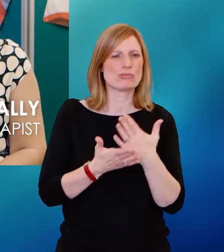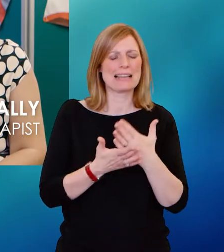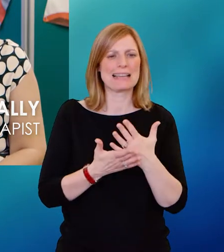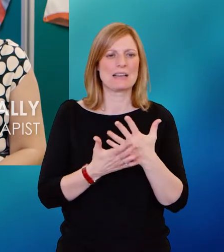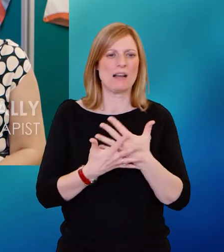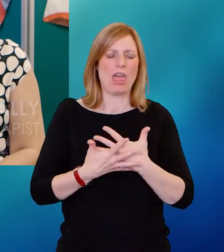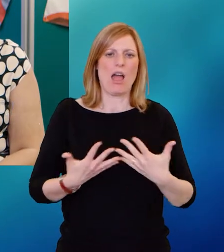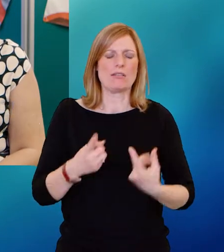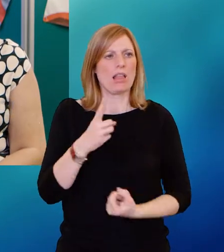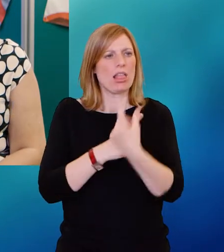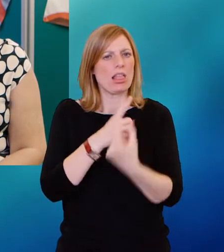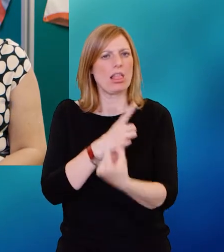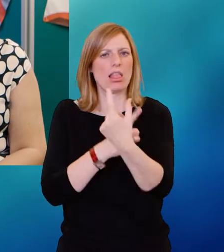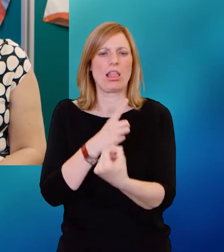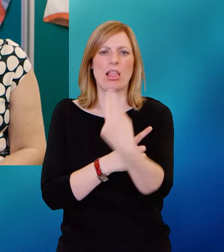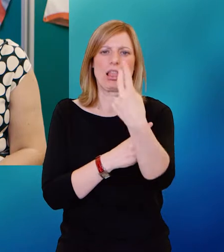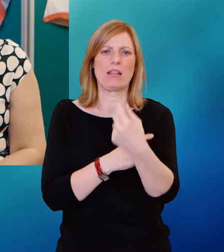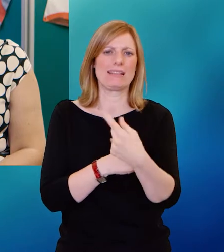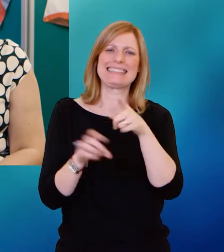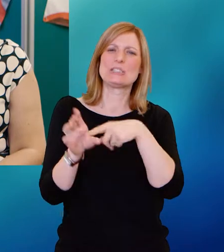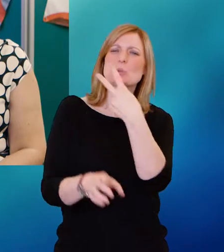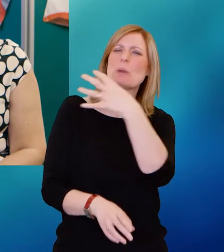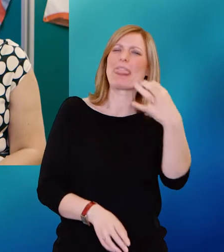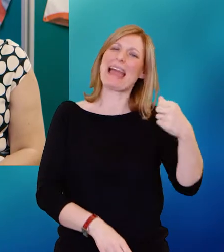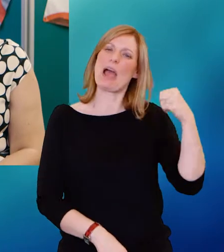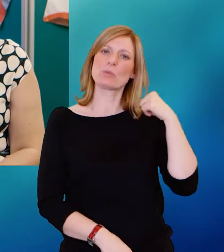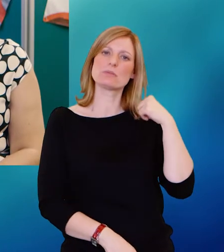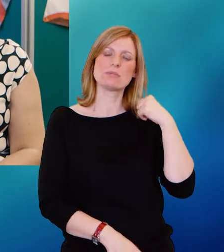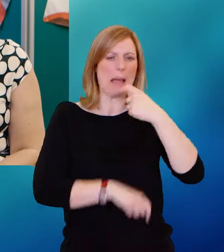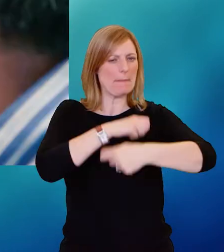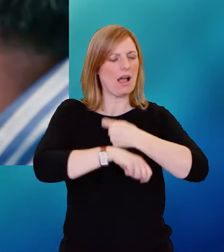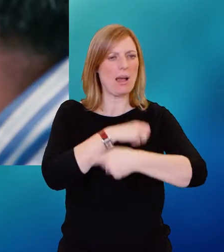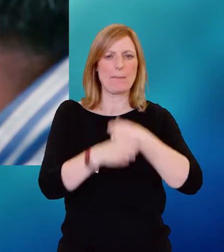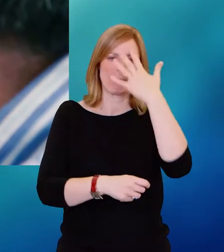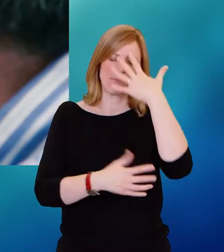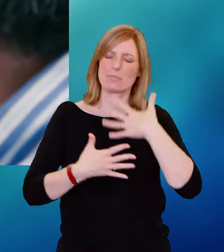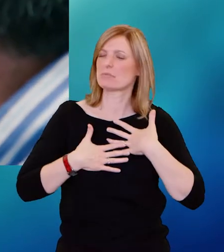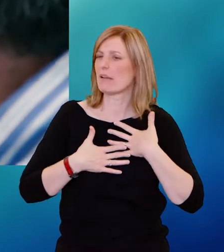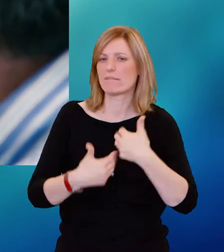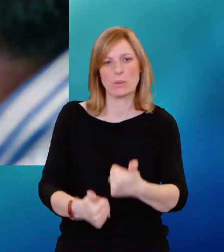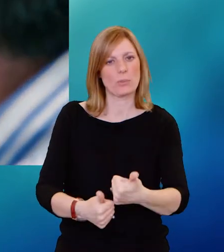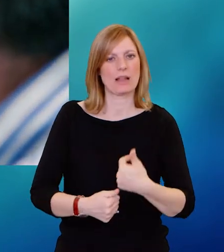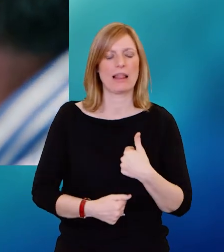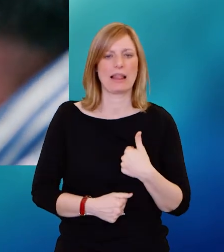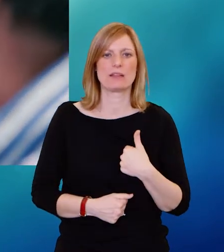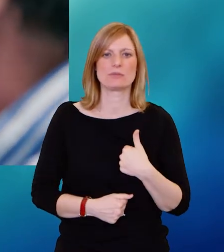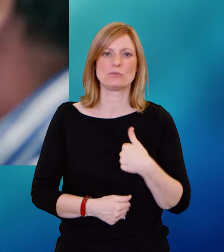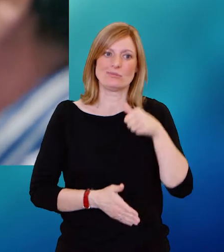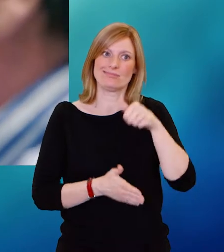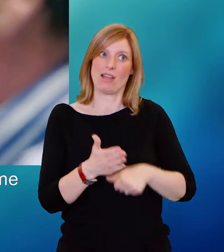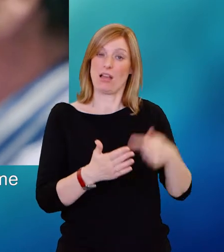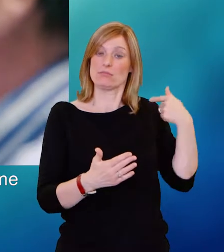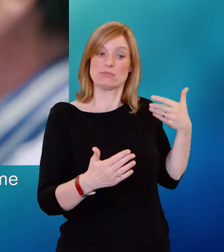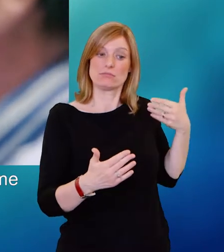life that happened all at once in the year 2000. I became mentally unwell. But as part of my journey,